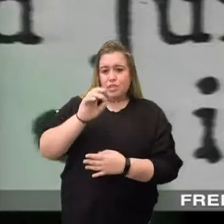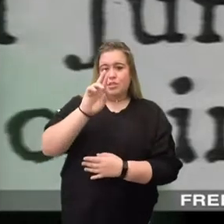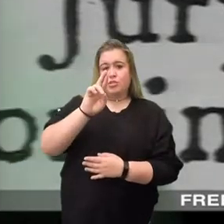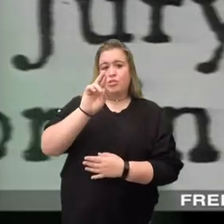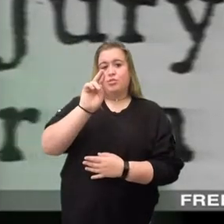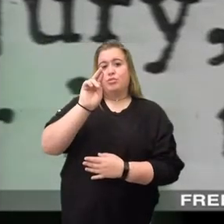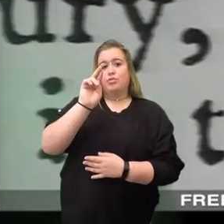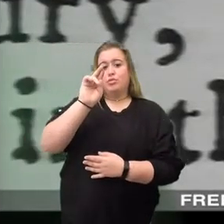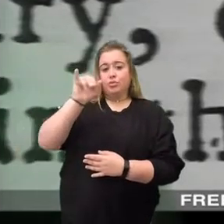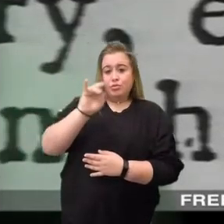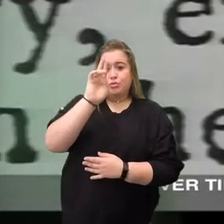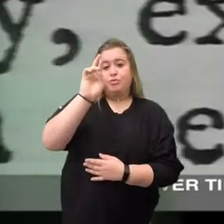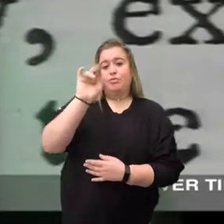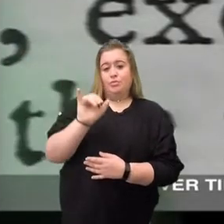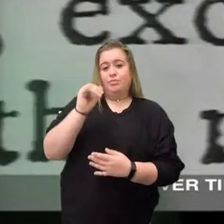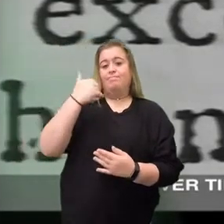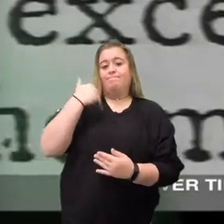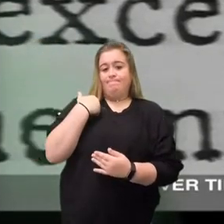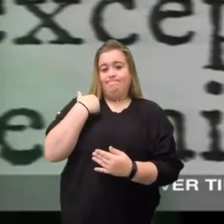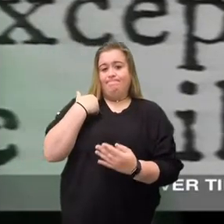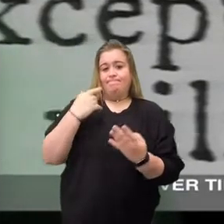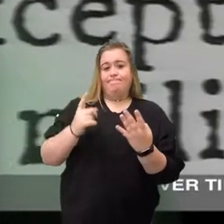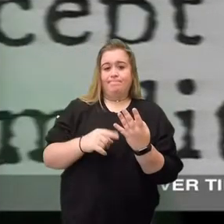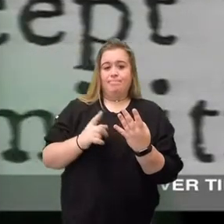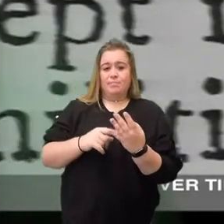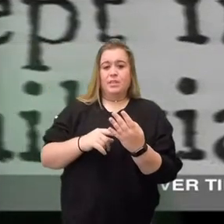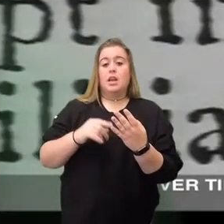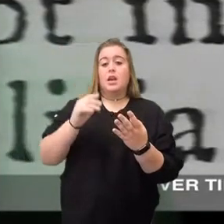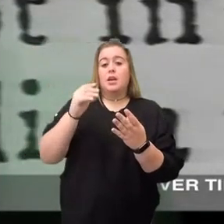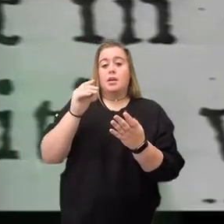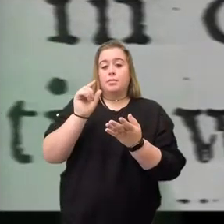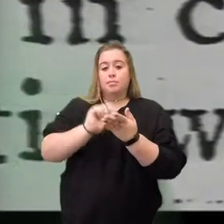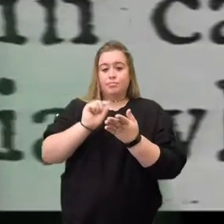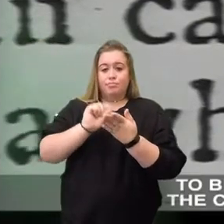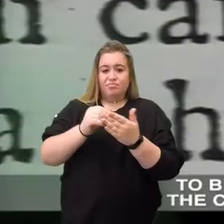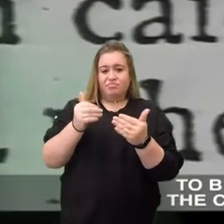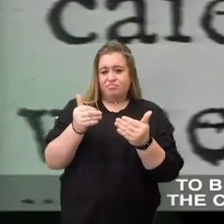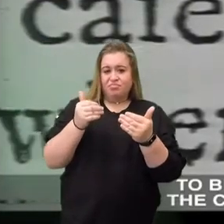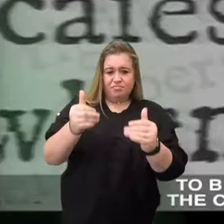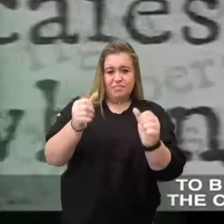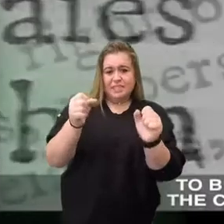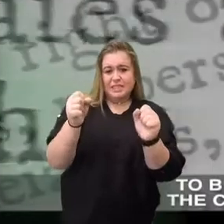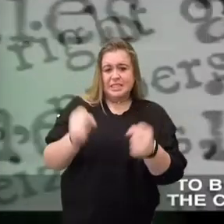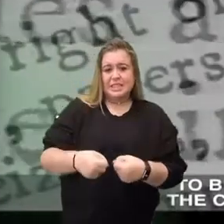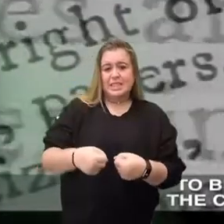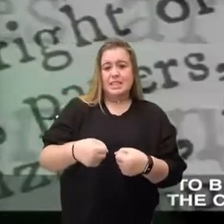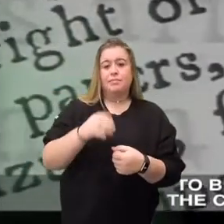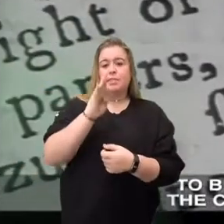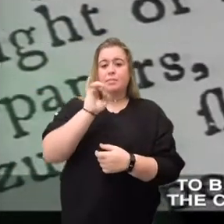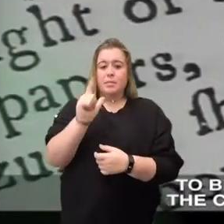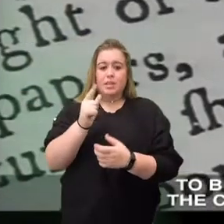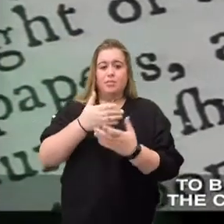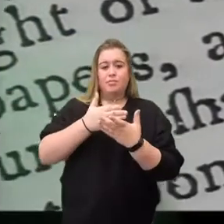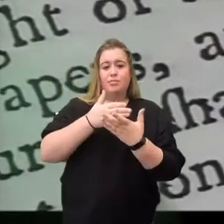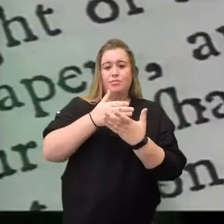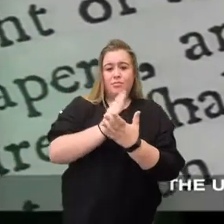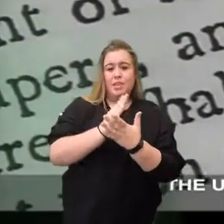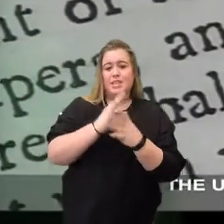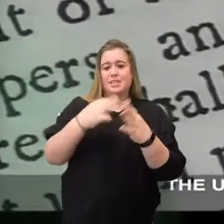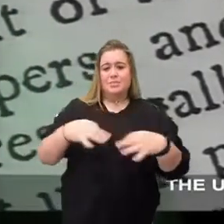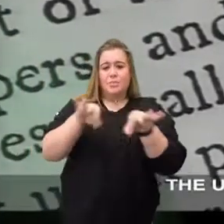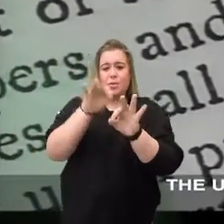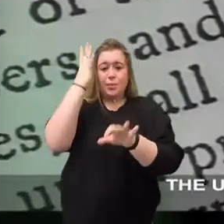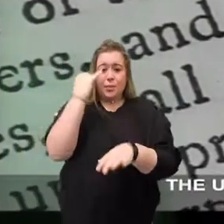of the press. Over time, the Bill of Rights has proven to be as significant as the Constitution itself.